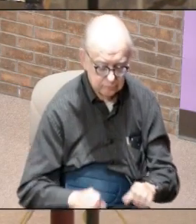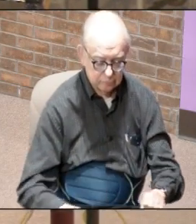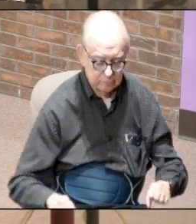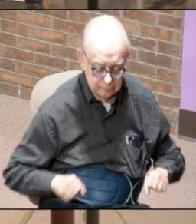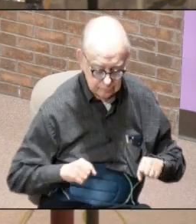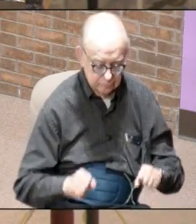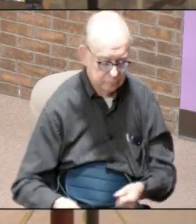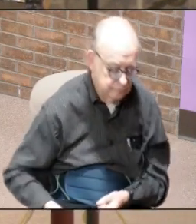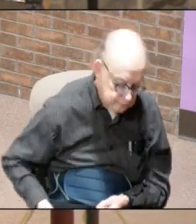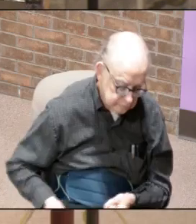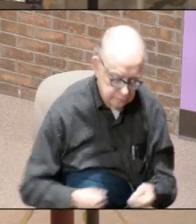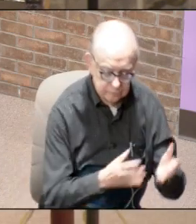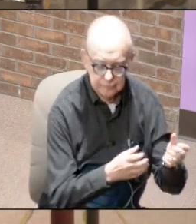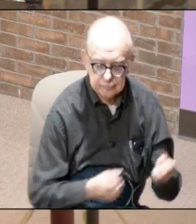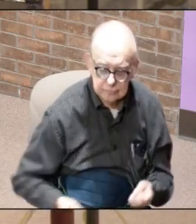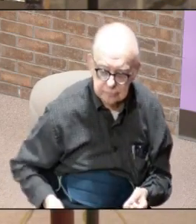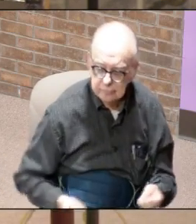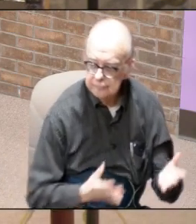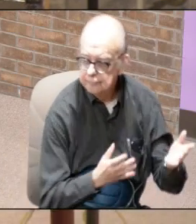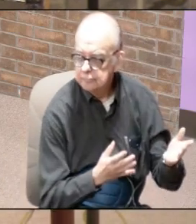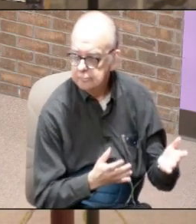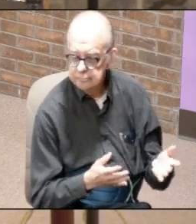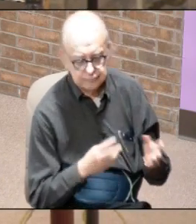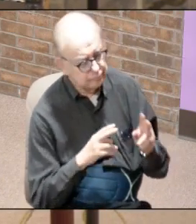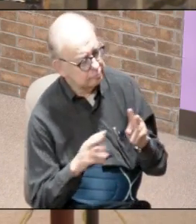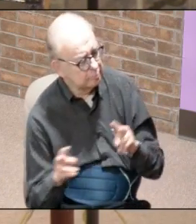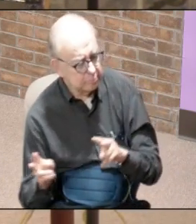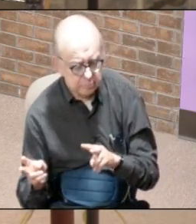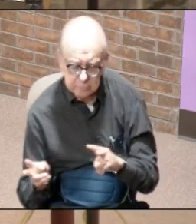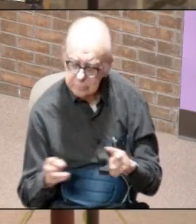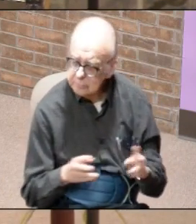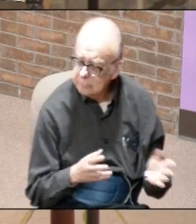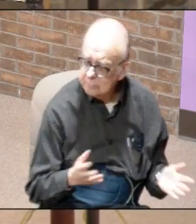they're tossing and everything and they look around